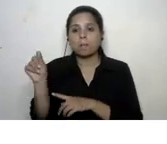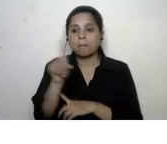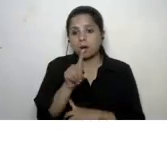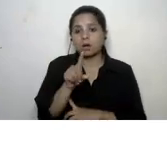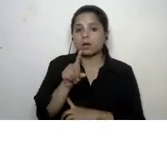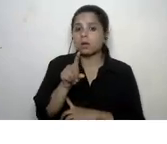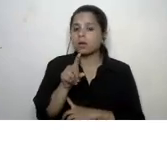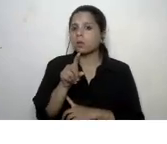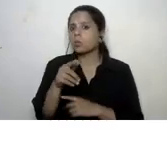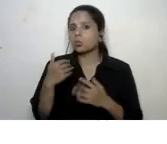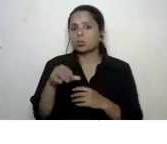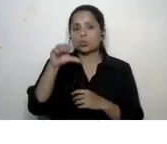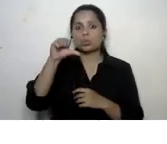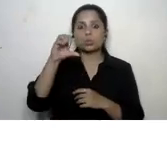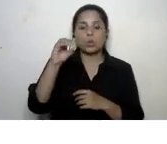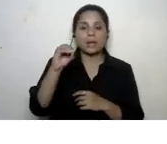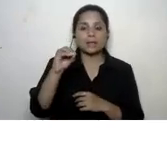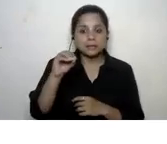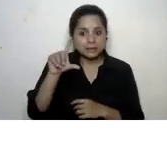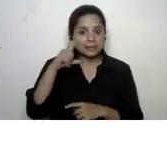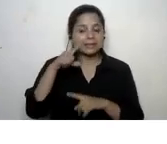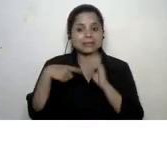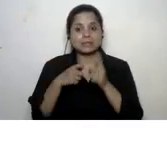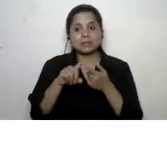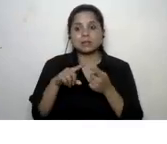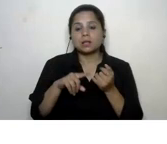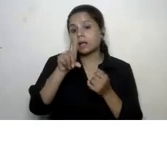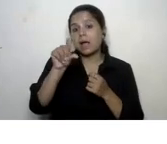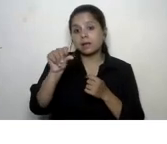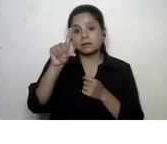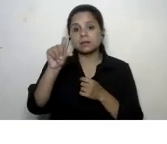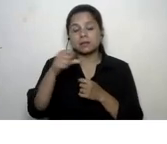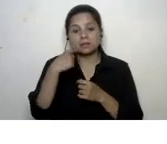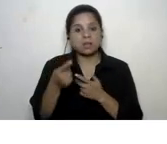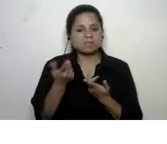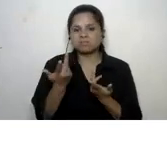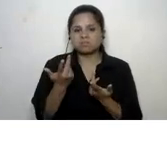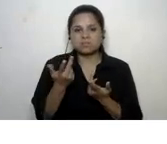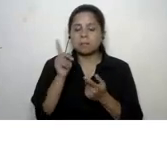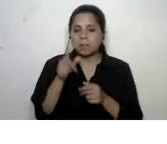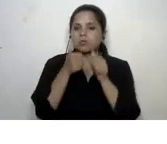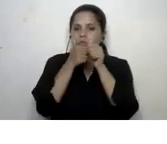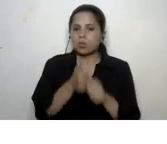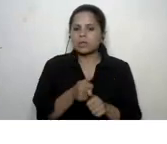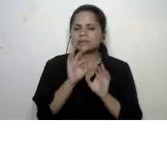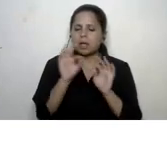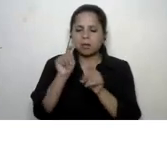a very staggering figure 19 litters per month so it's very important to follow these simple steps